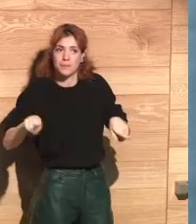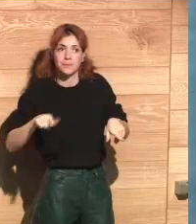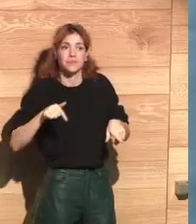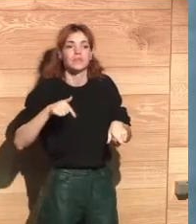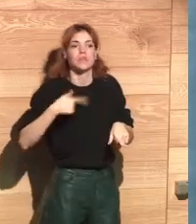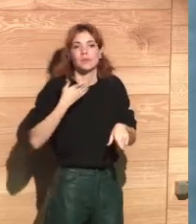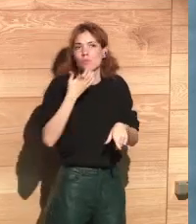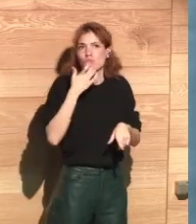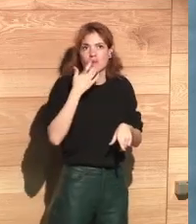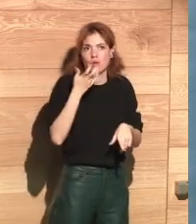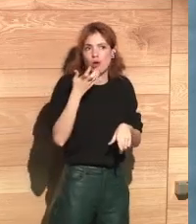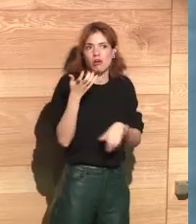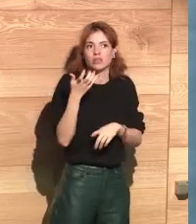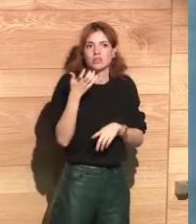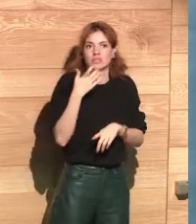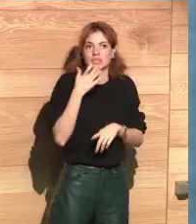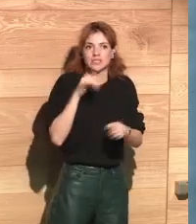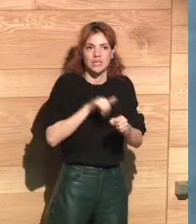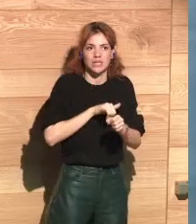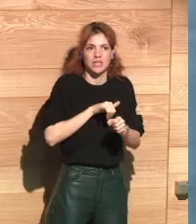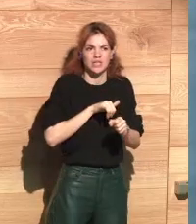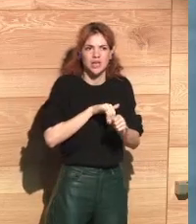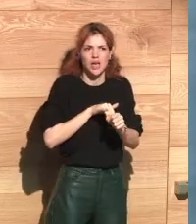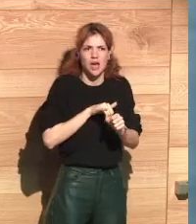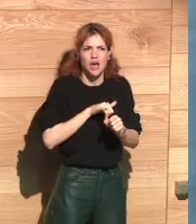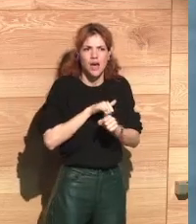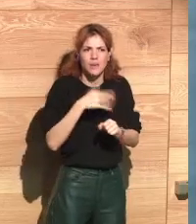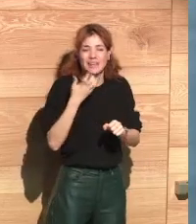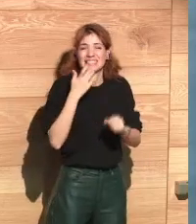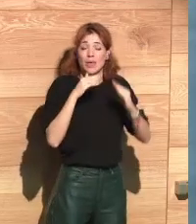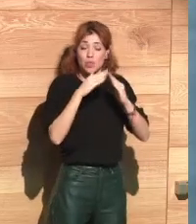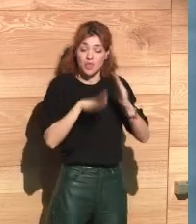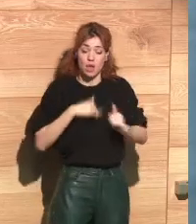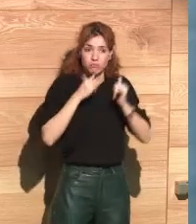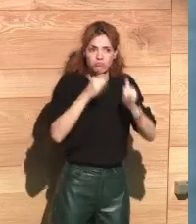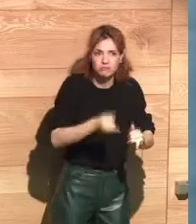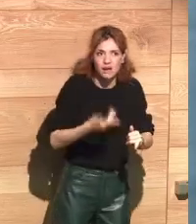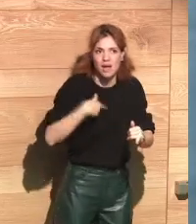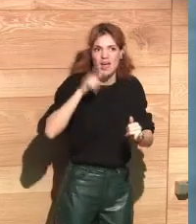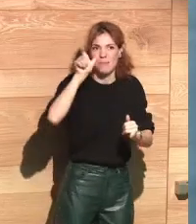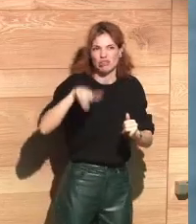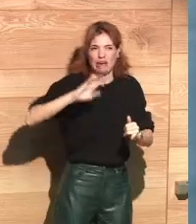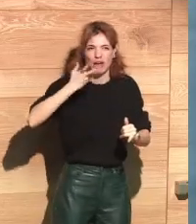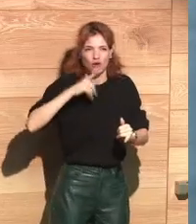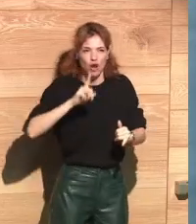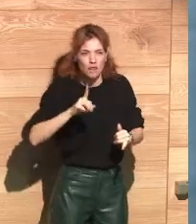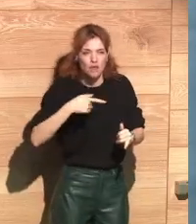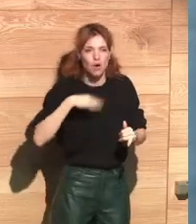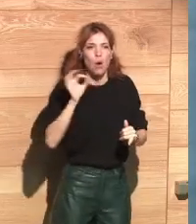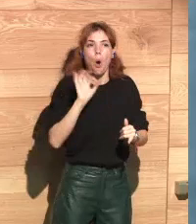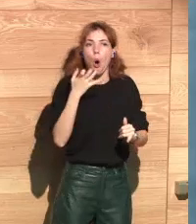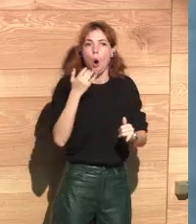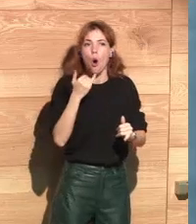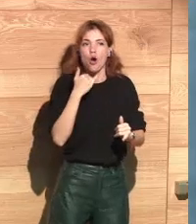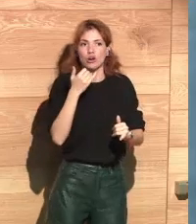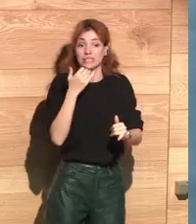1970s was related to the private property. And when they started to